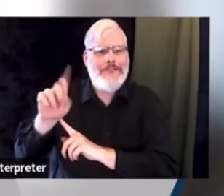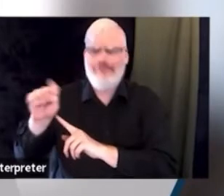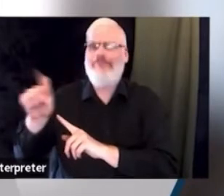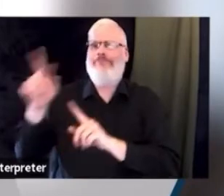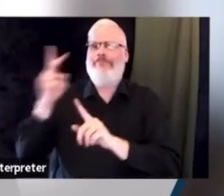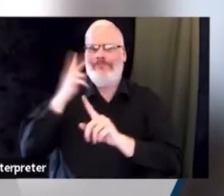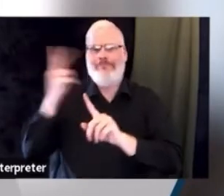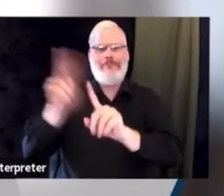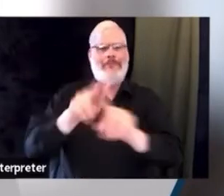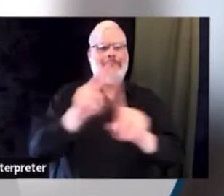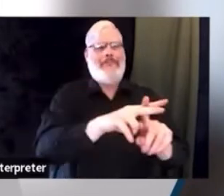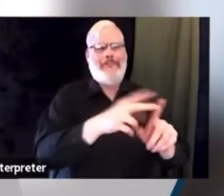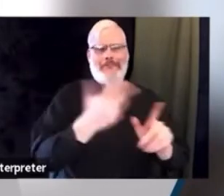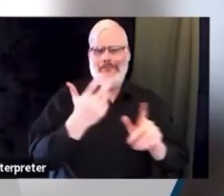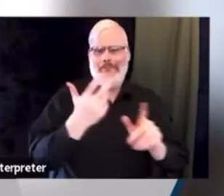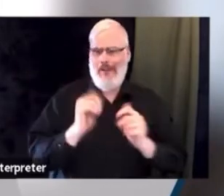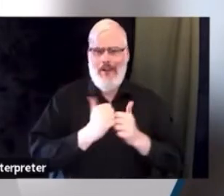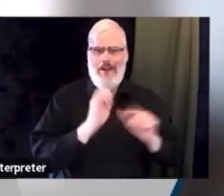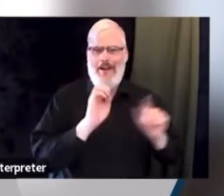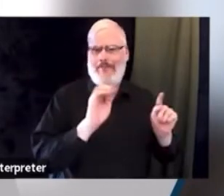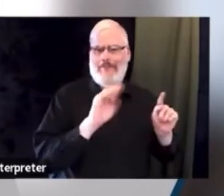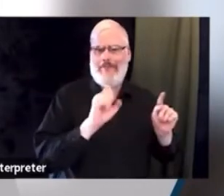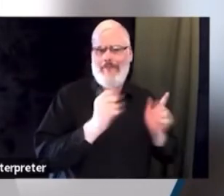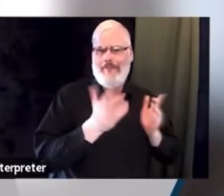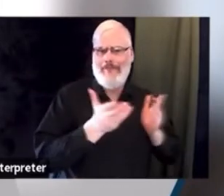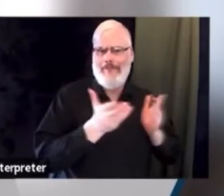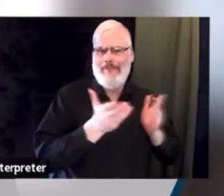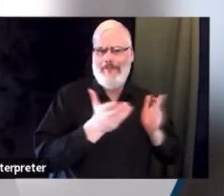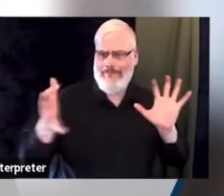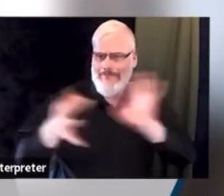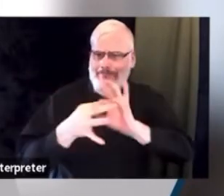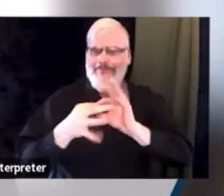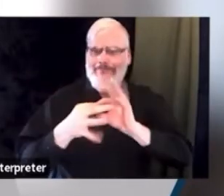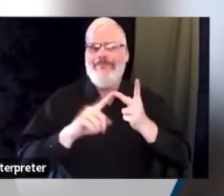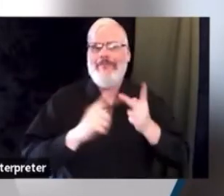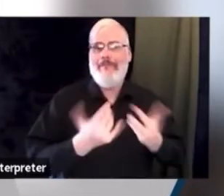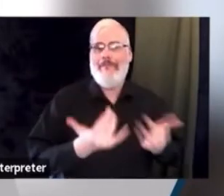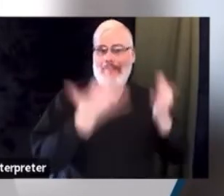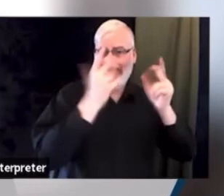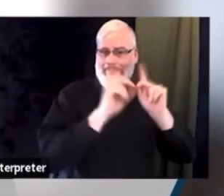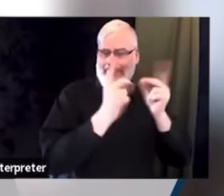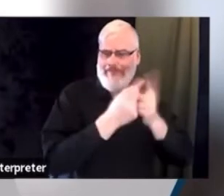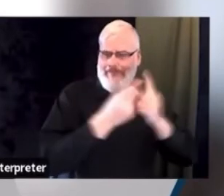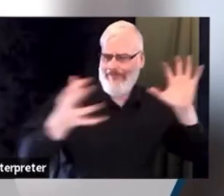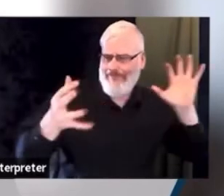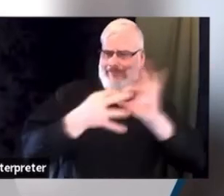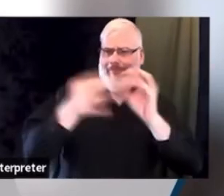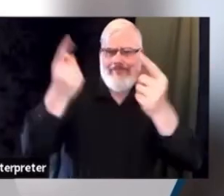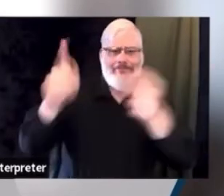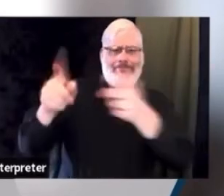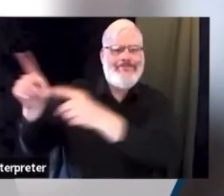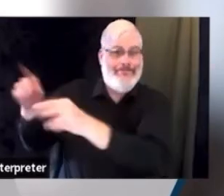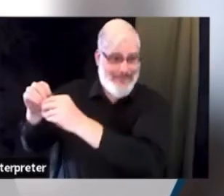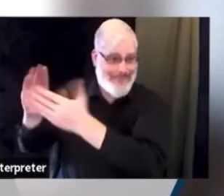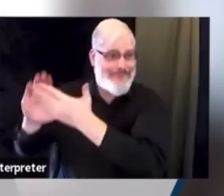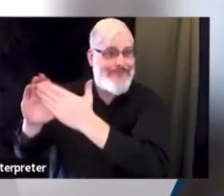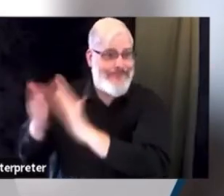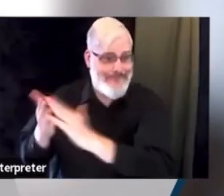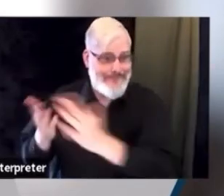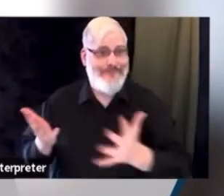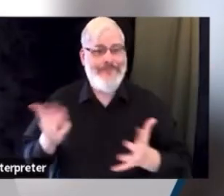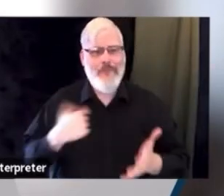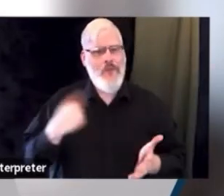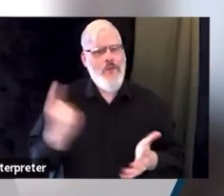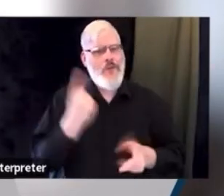tried to always do my best to go throughout my career with my eyes and my ears wide open, and I've tried to learn